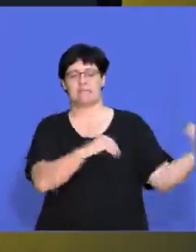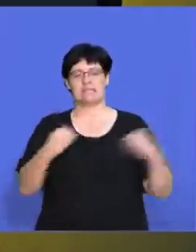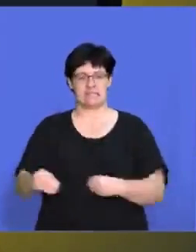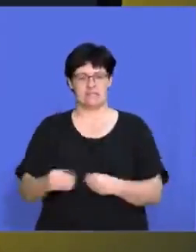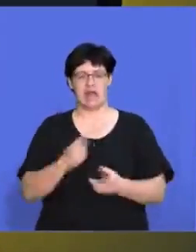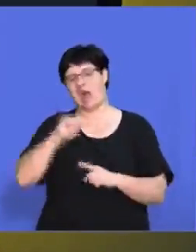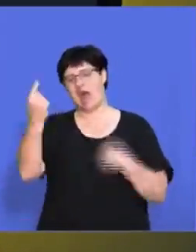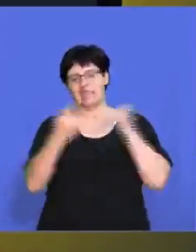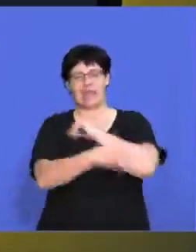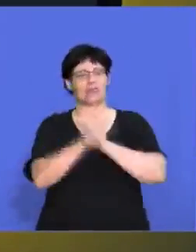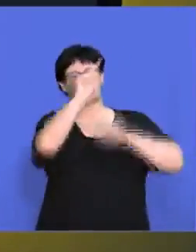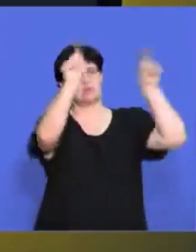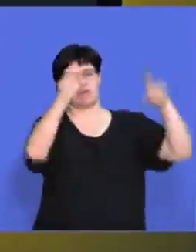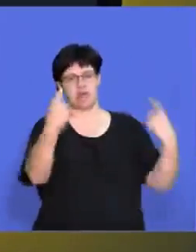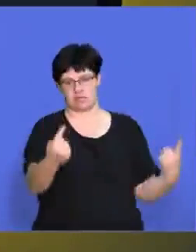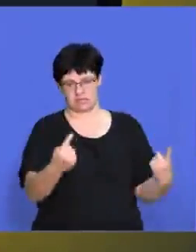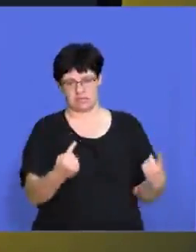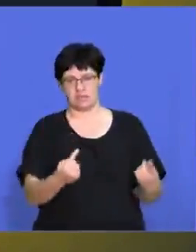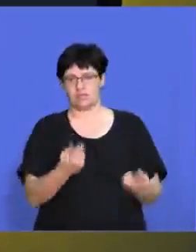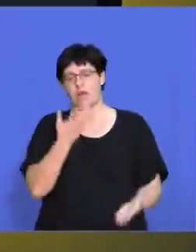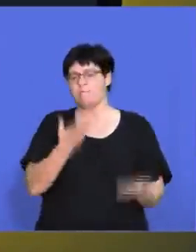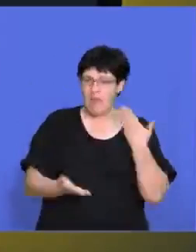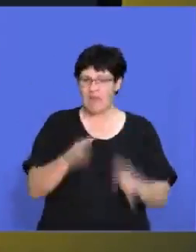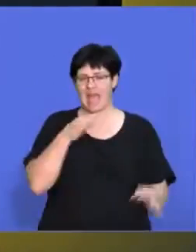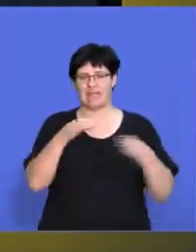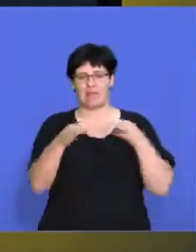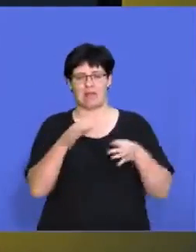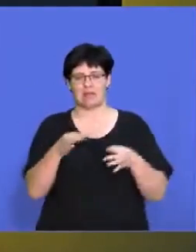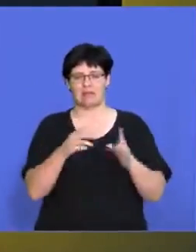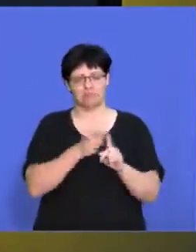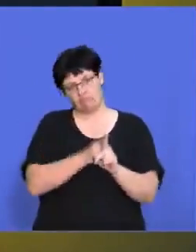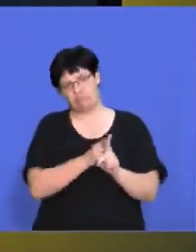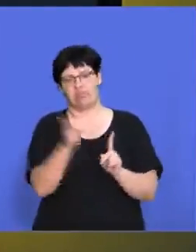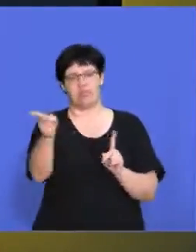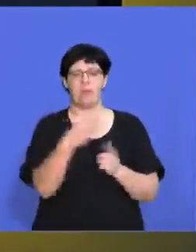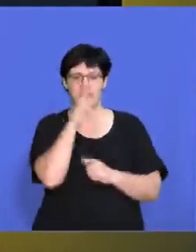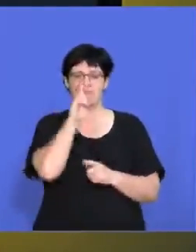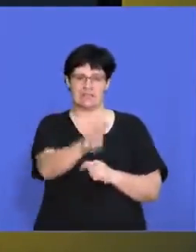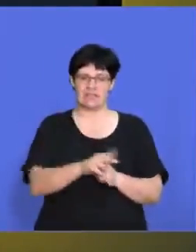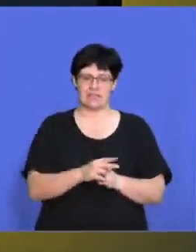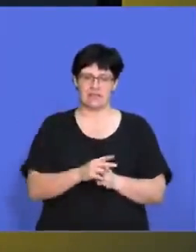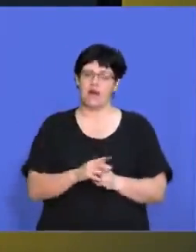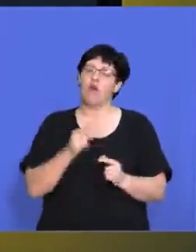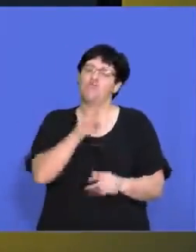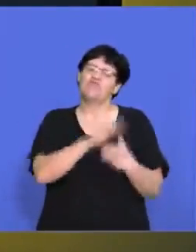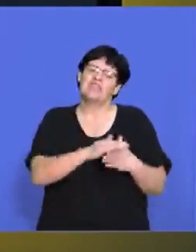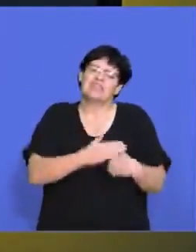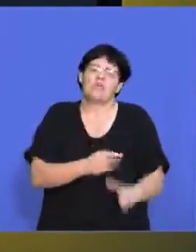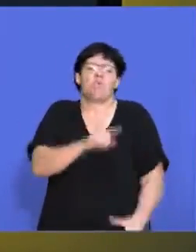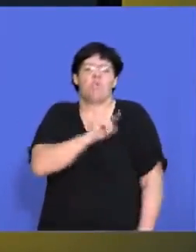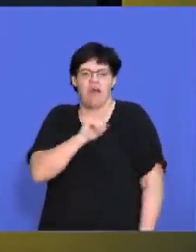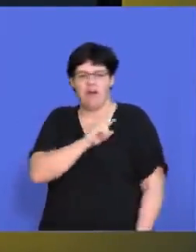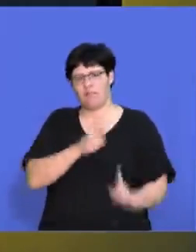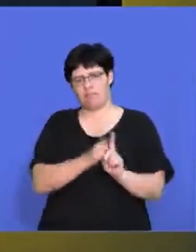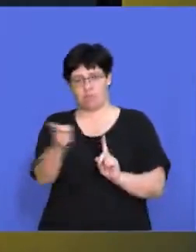couldn't do business with, uh, other foreign countries. Uh, so that might explain why there's a big deviation. So you have to see, right, what is the